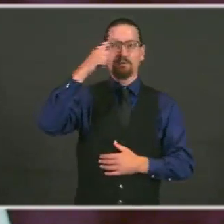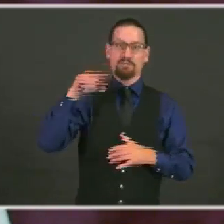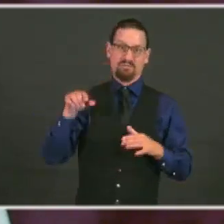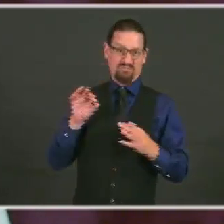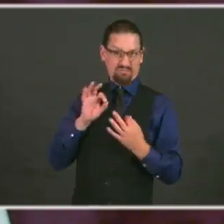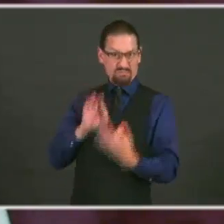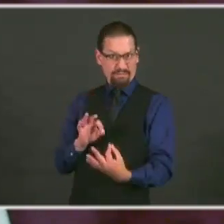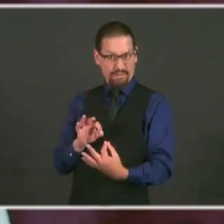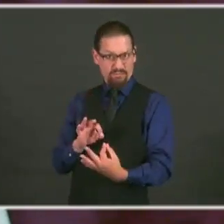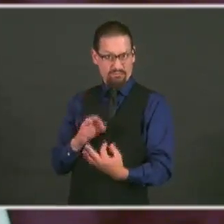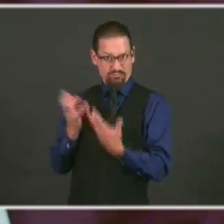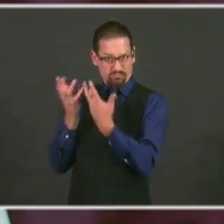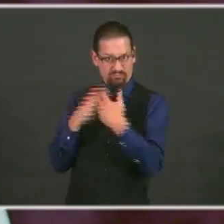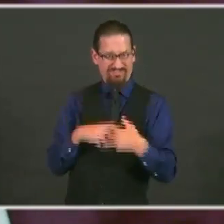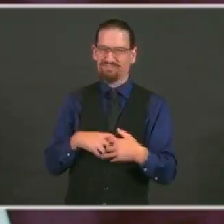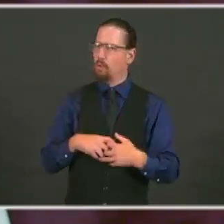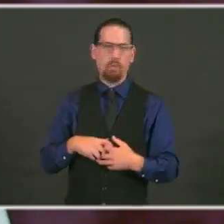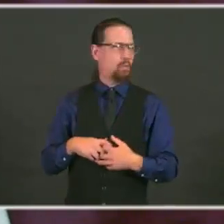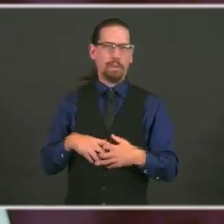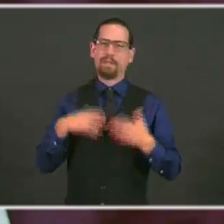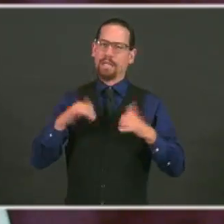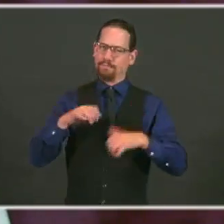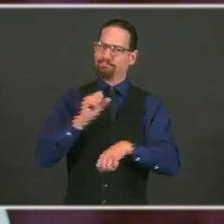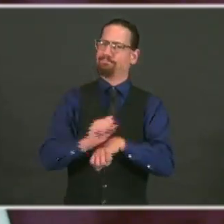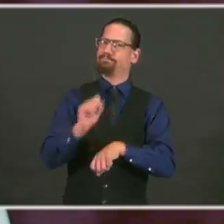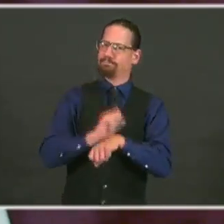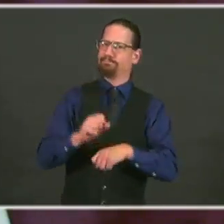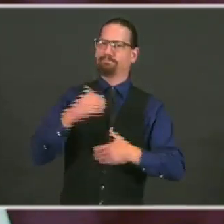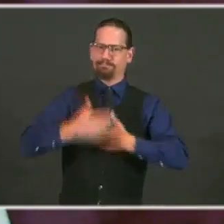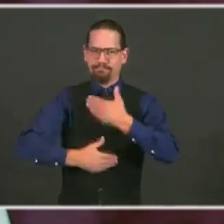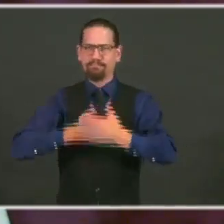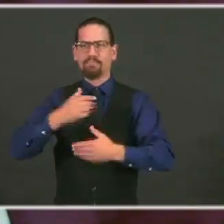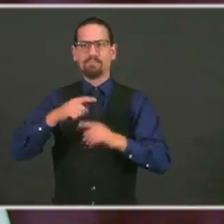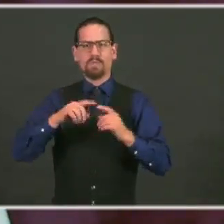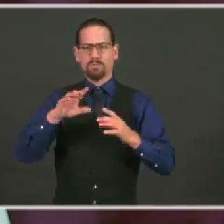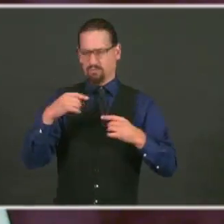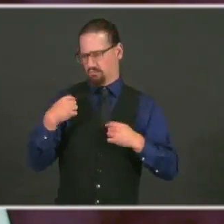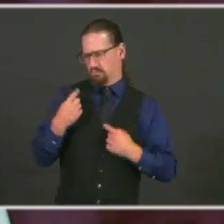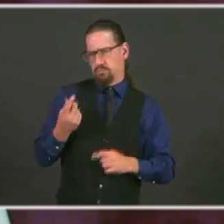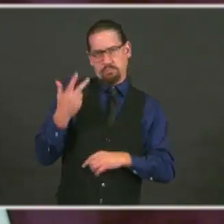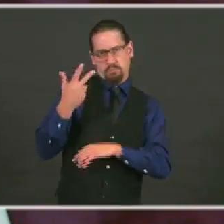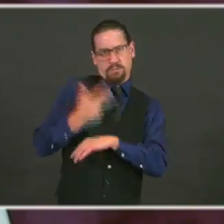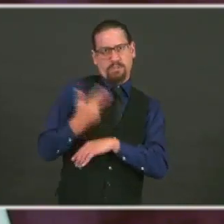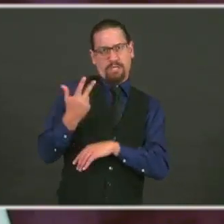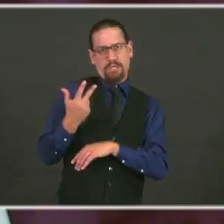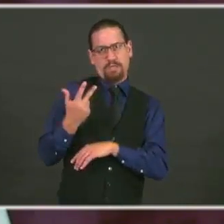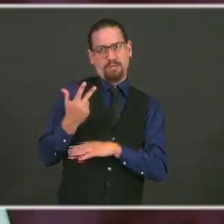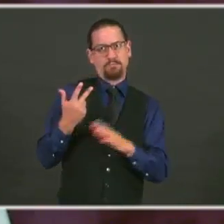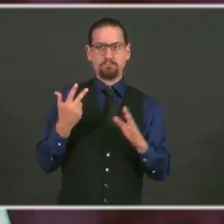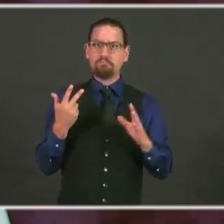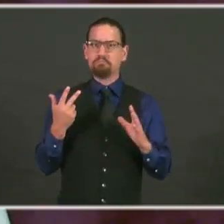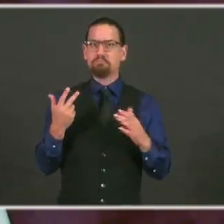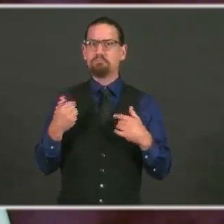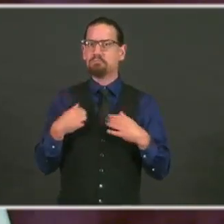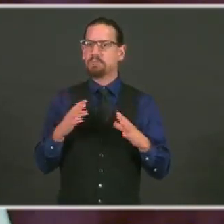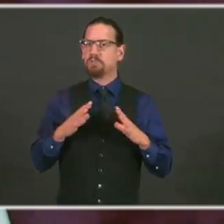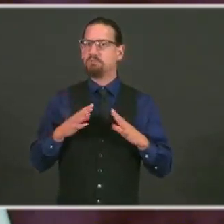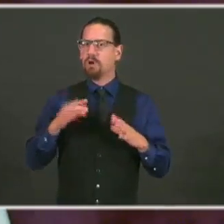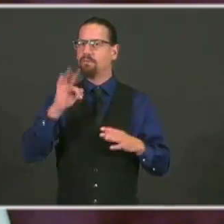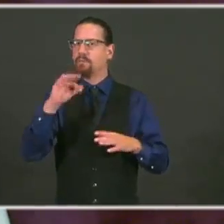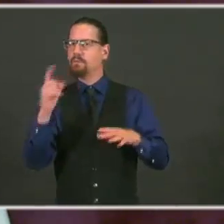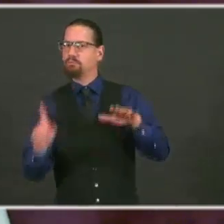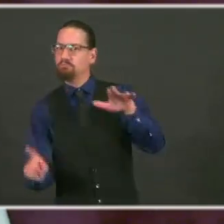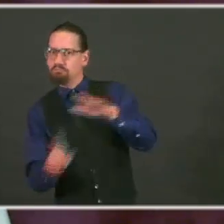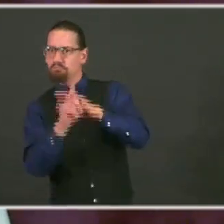brand-new, unprecedented system to meet the needs of an unprecedented crisis. But as a governor and as a parent,